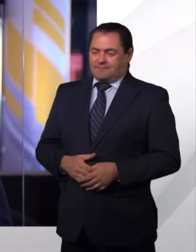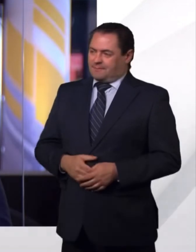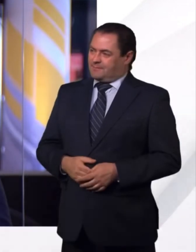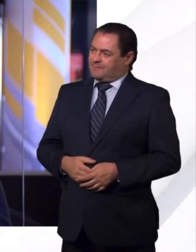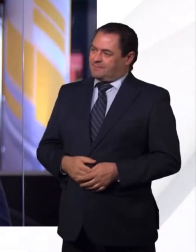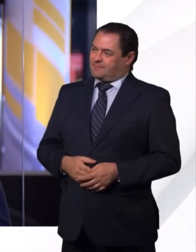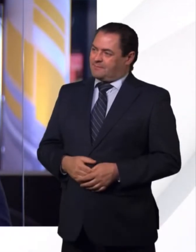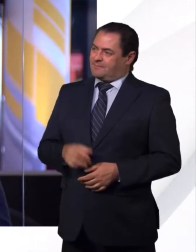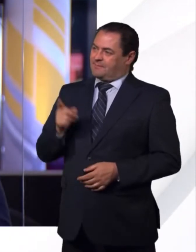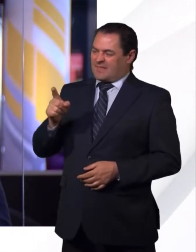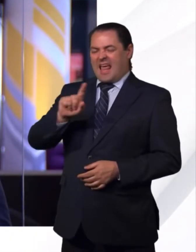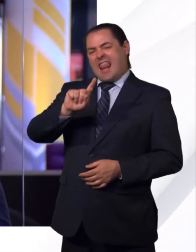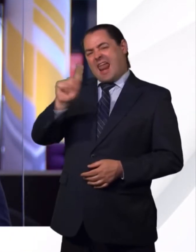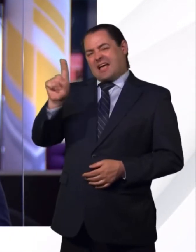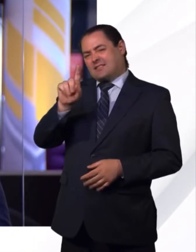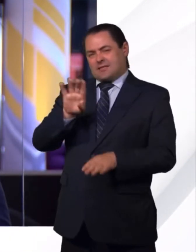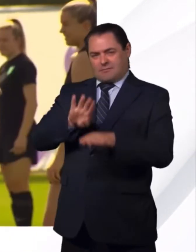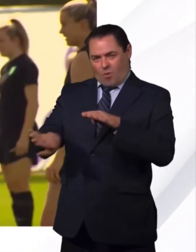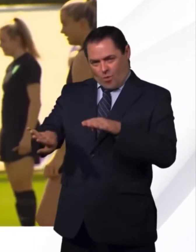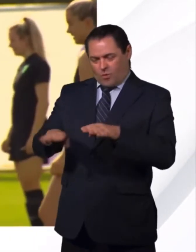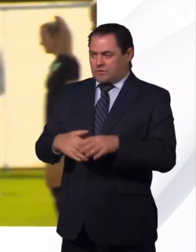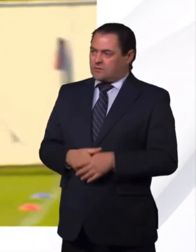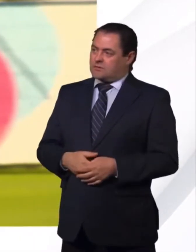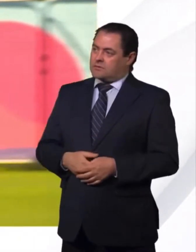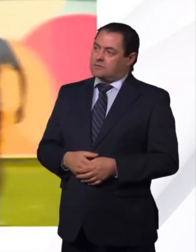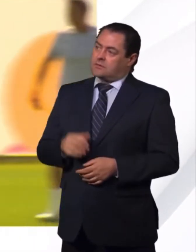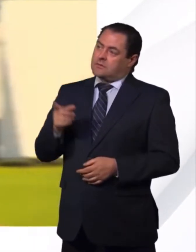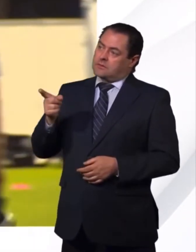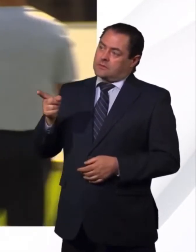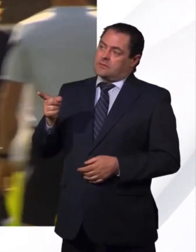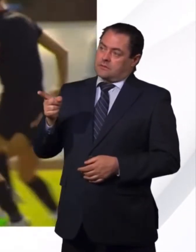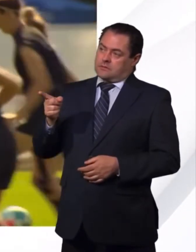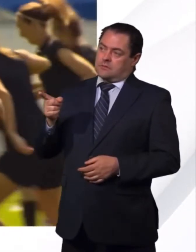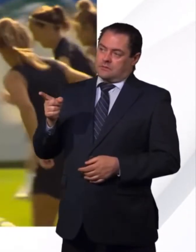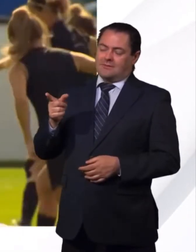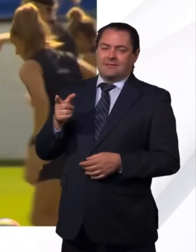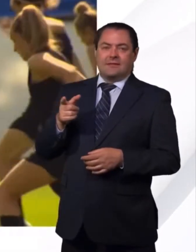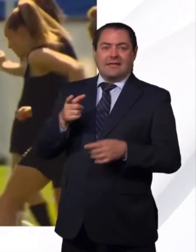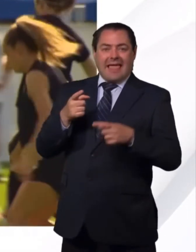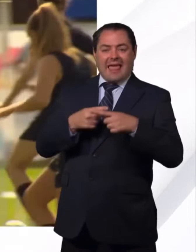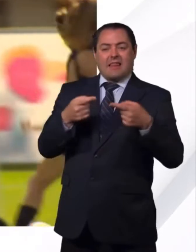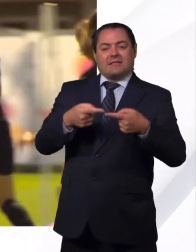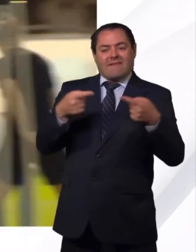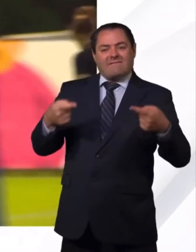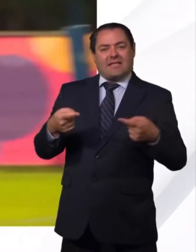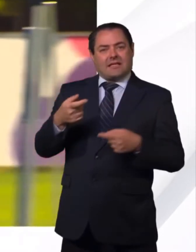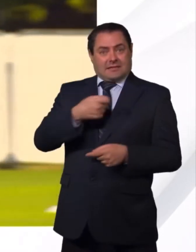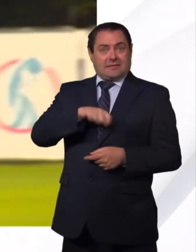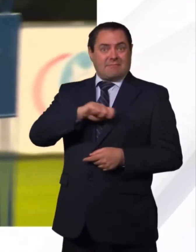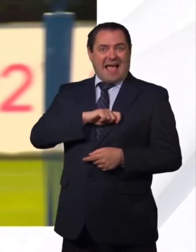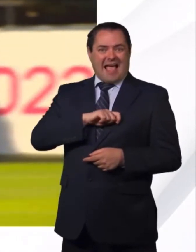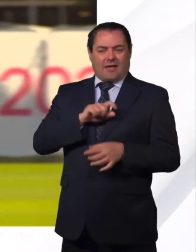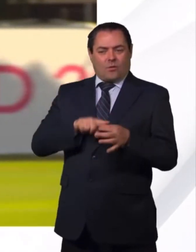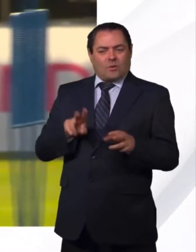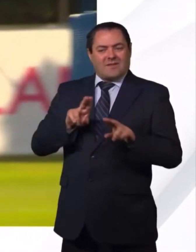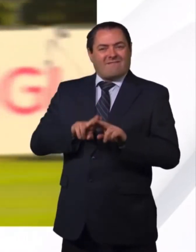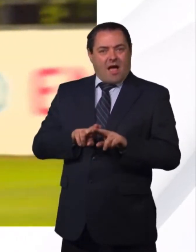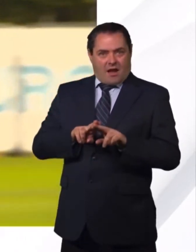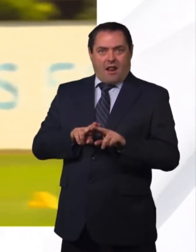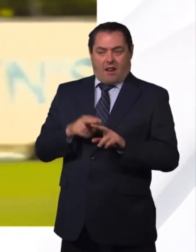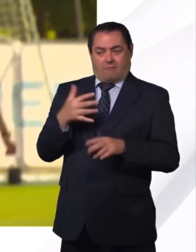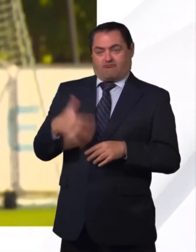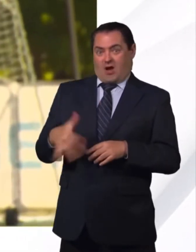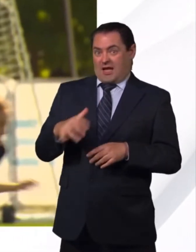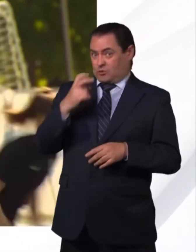And coming up on the BBC News Channel, England's biggest test of the Euros is here. They face Spain in the quarter-finals in